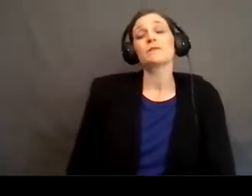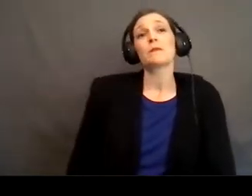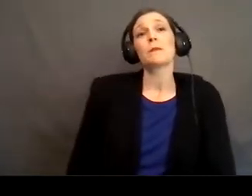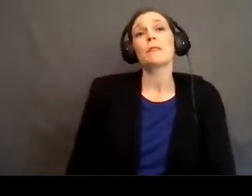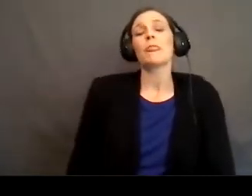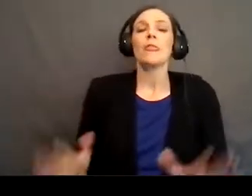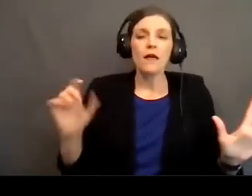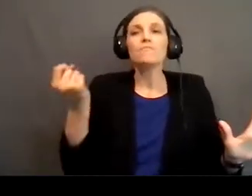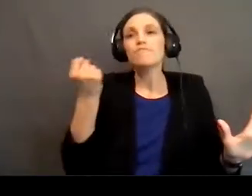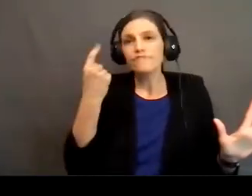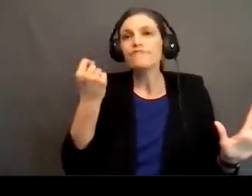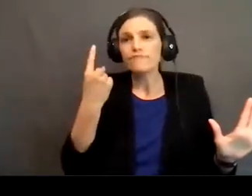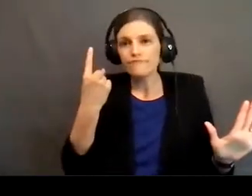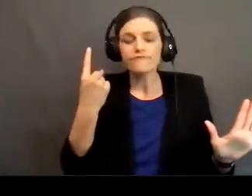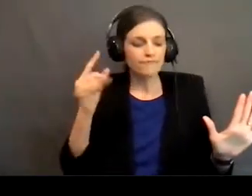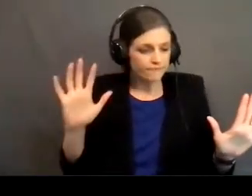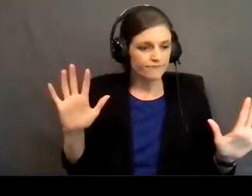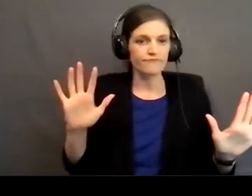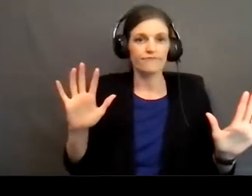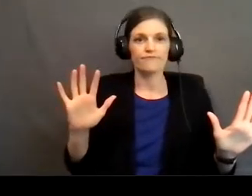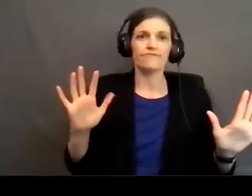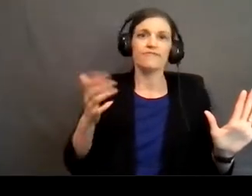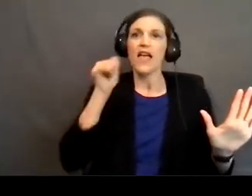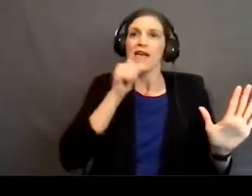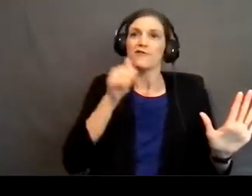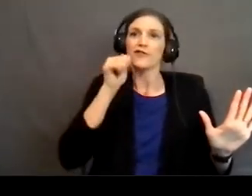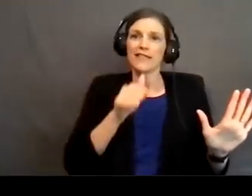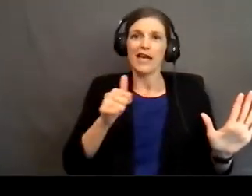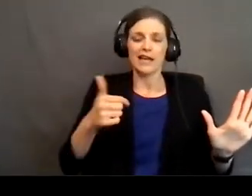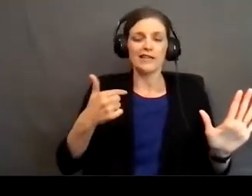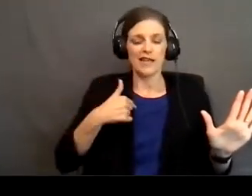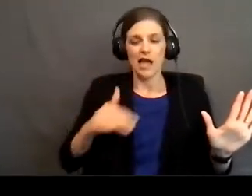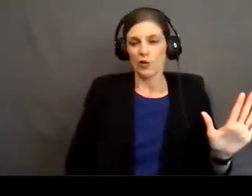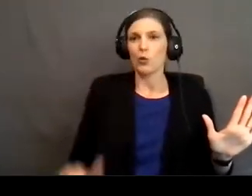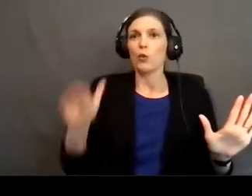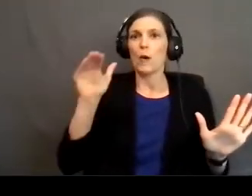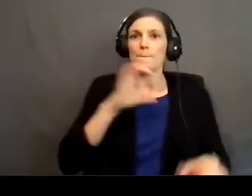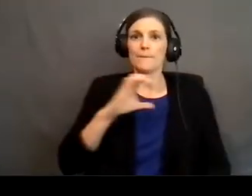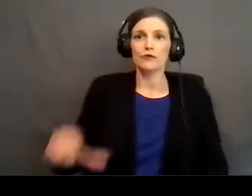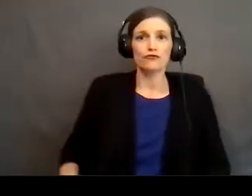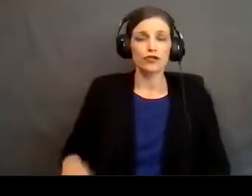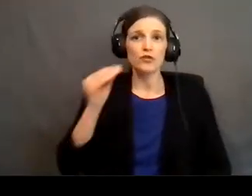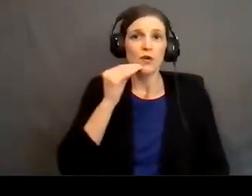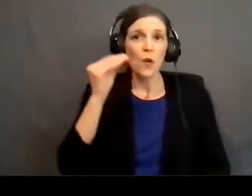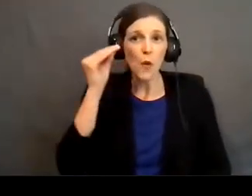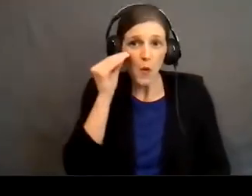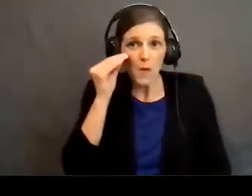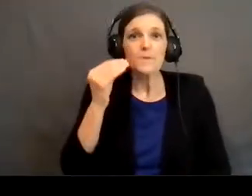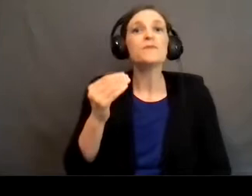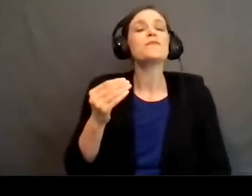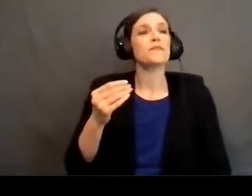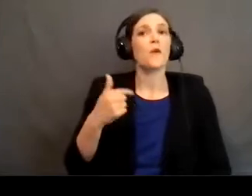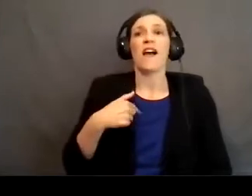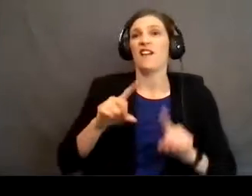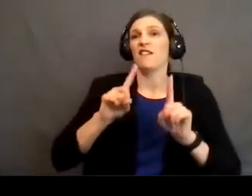And I get it, okay? Just getting practical here. I grew up in a Christian household. So I've